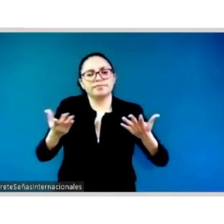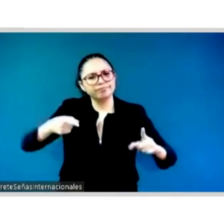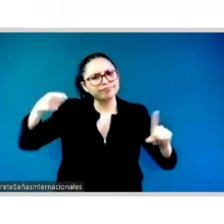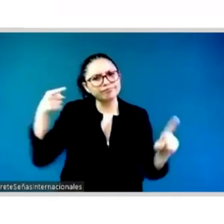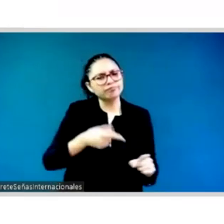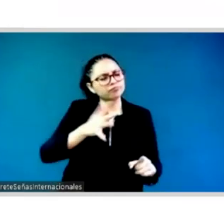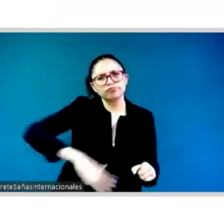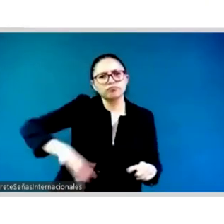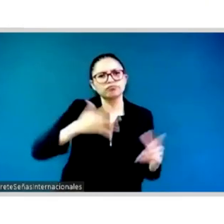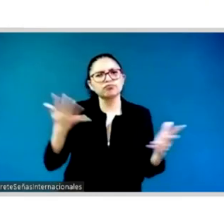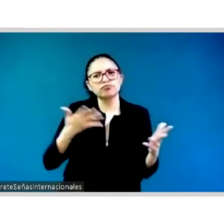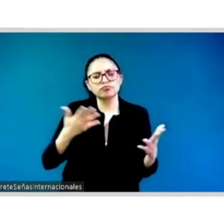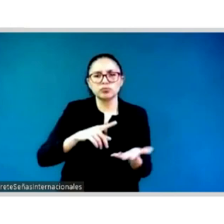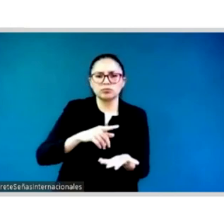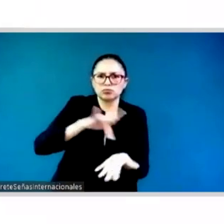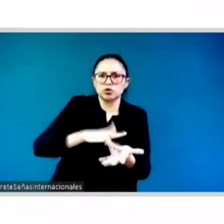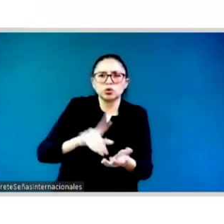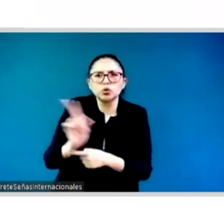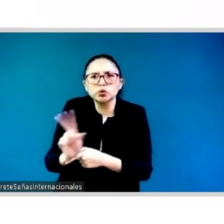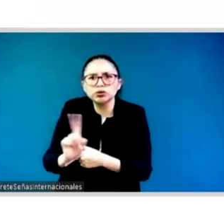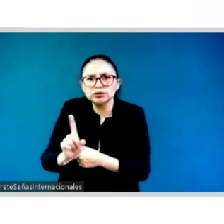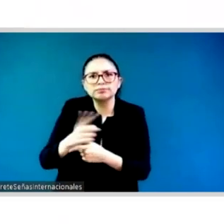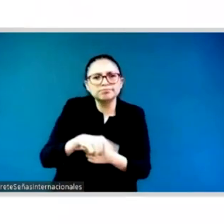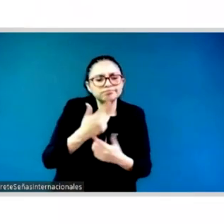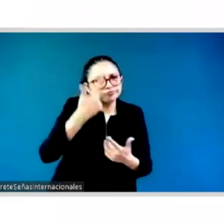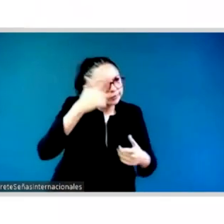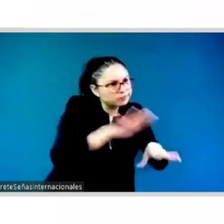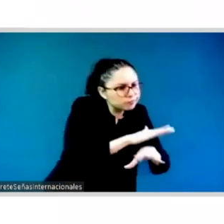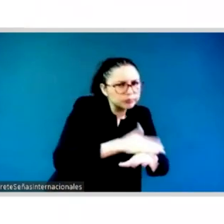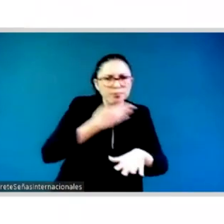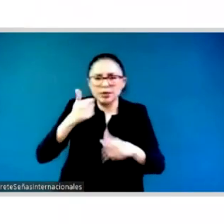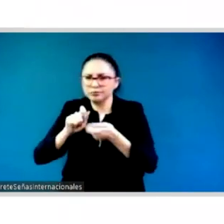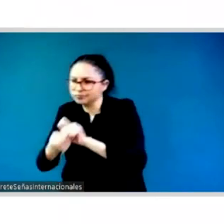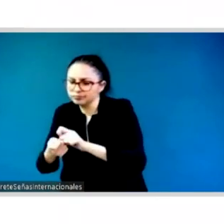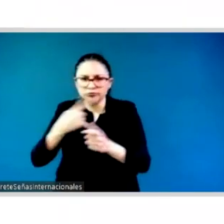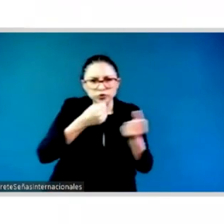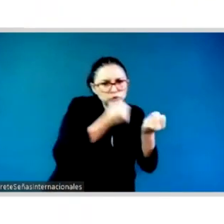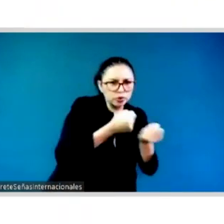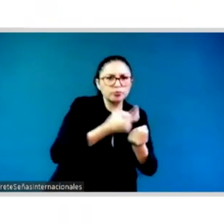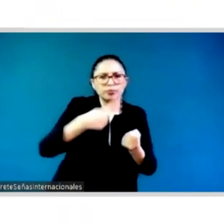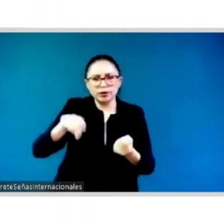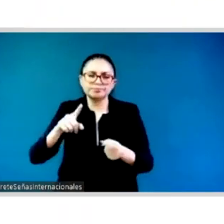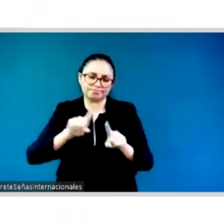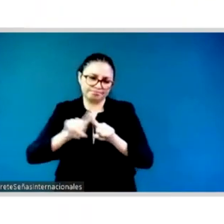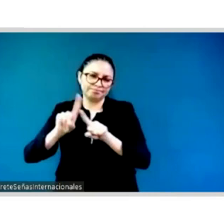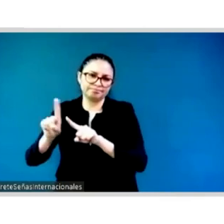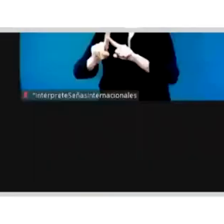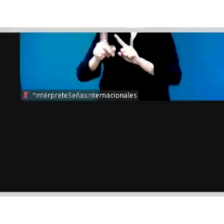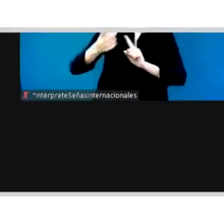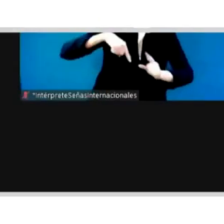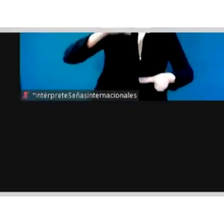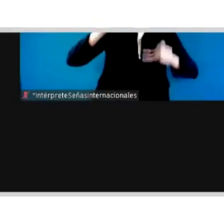also in this time of the pandemic seen how game-changing feminist leadership is in responding to crises,